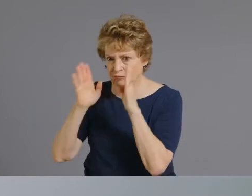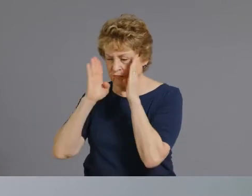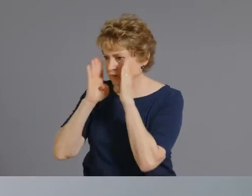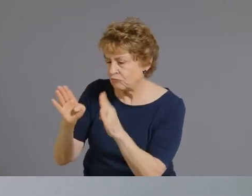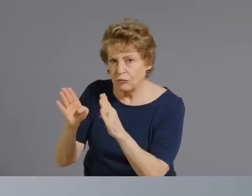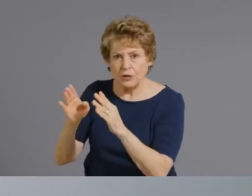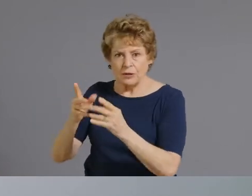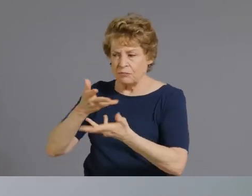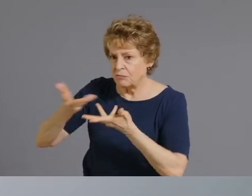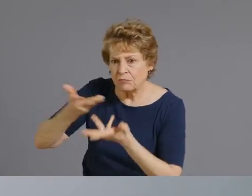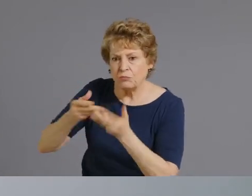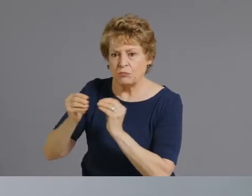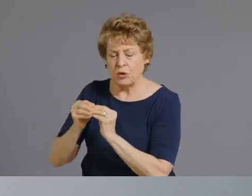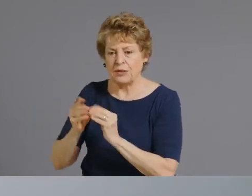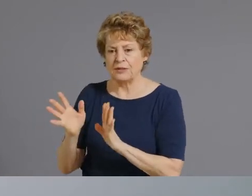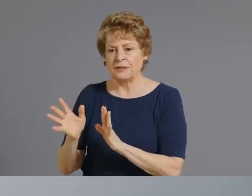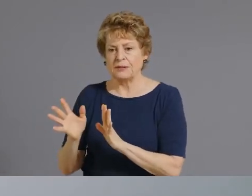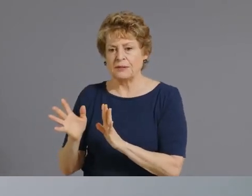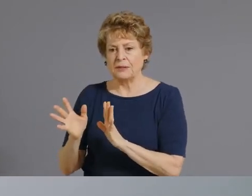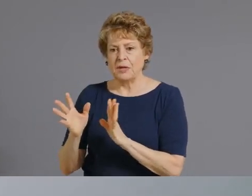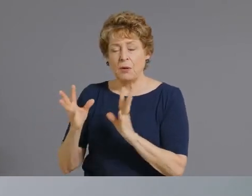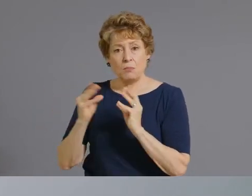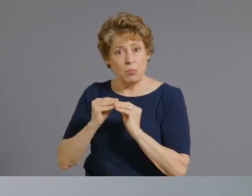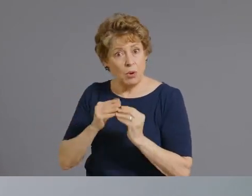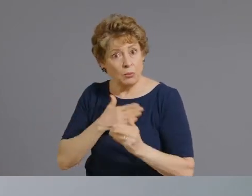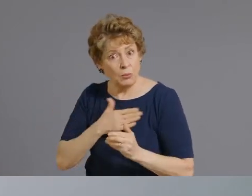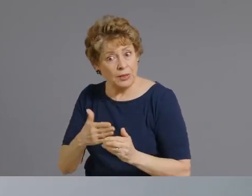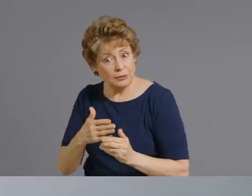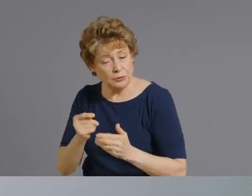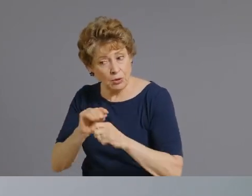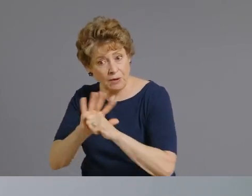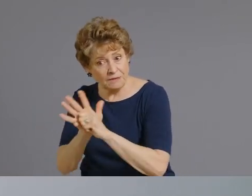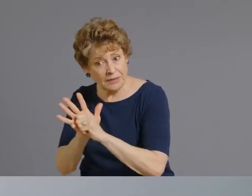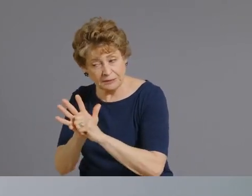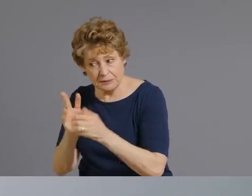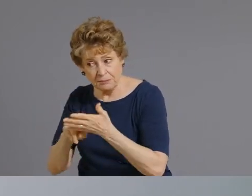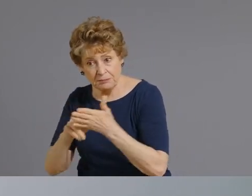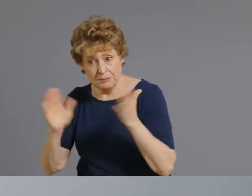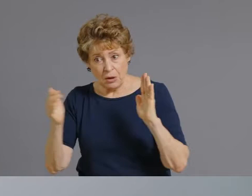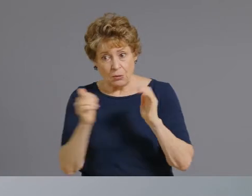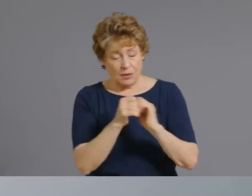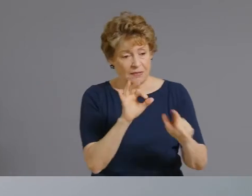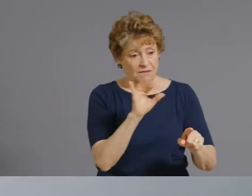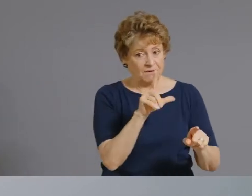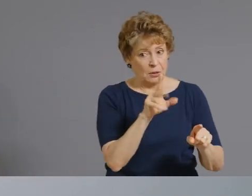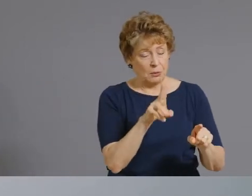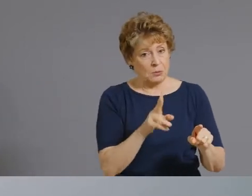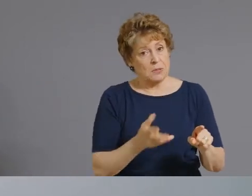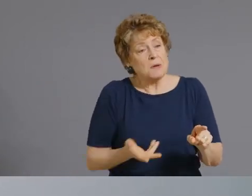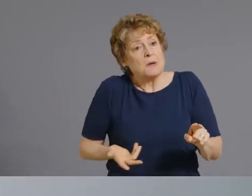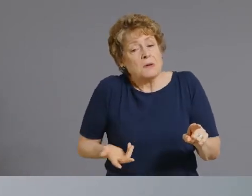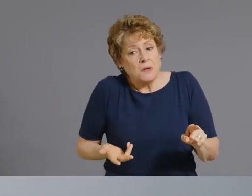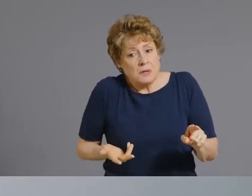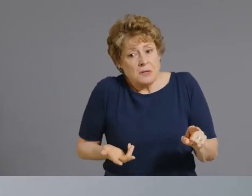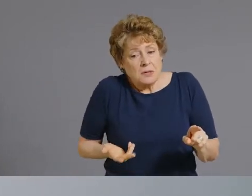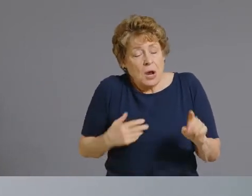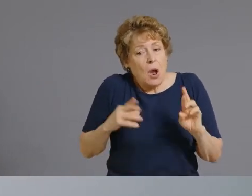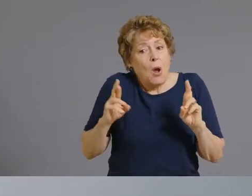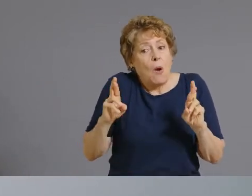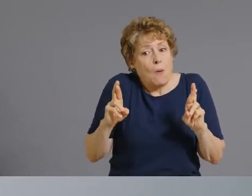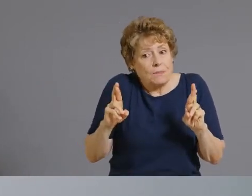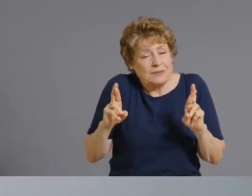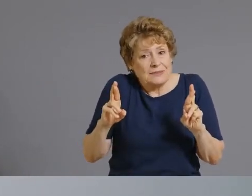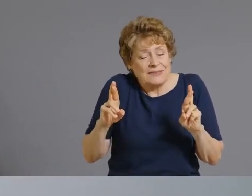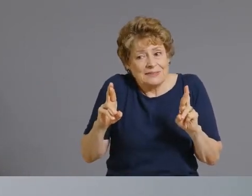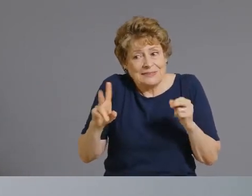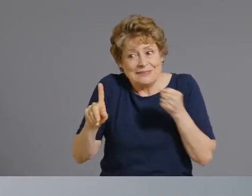more than we normally get for influenza i'd like to get to the 70 percent um but it's so hard to put a number